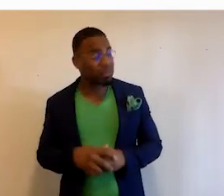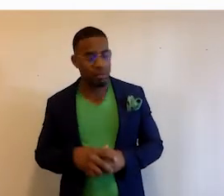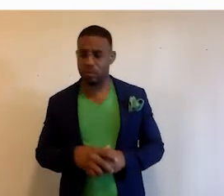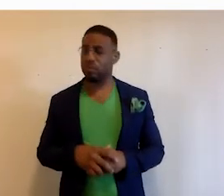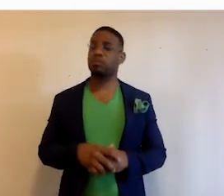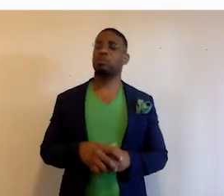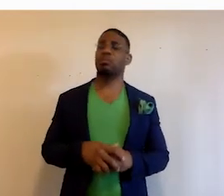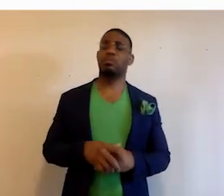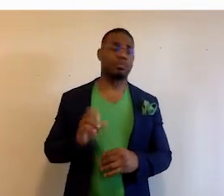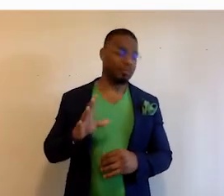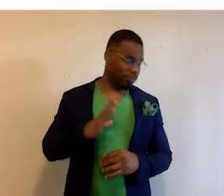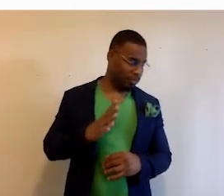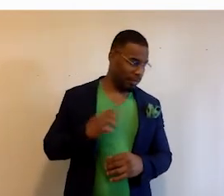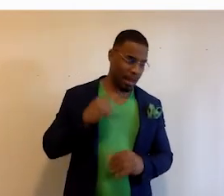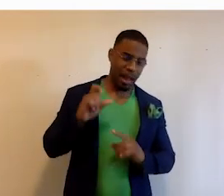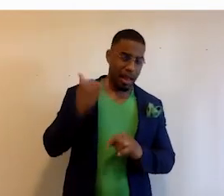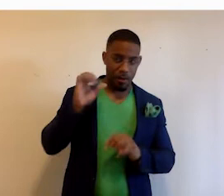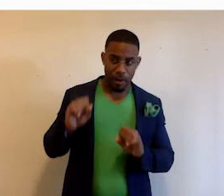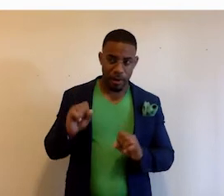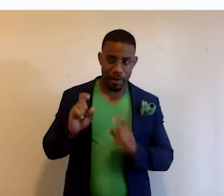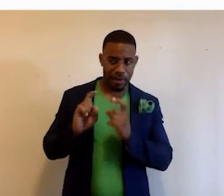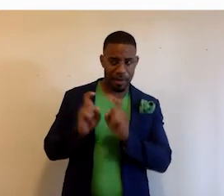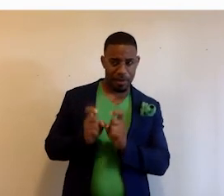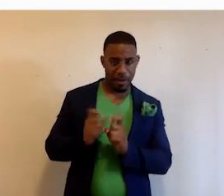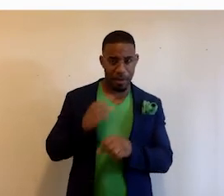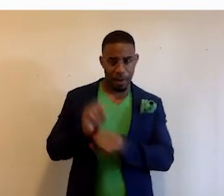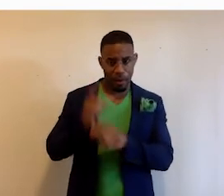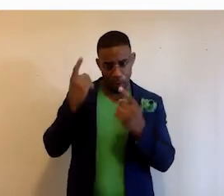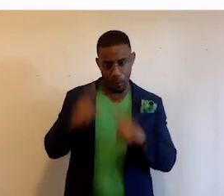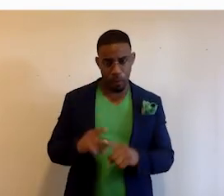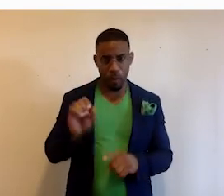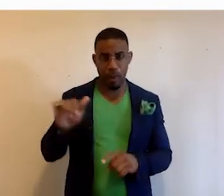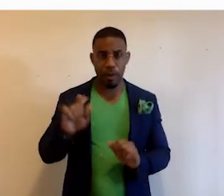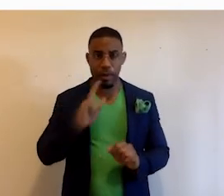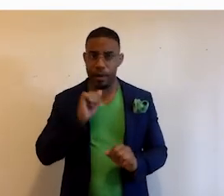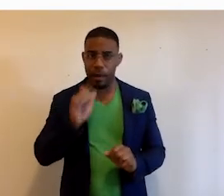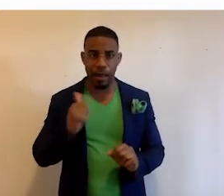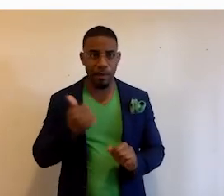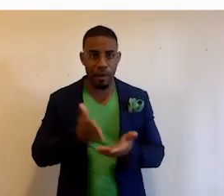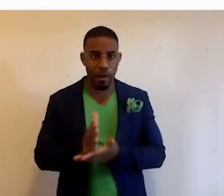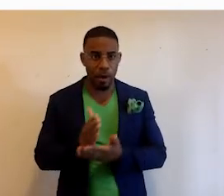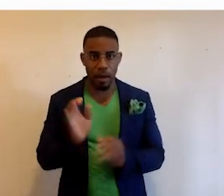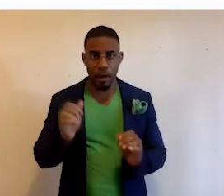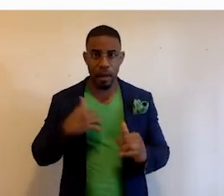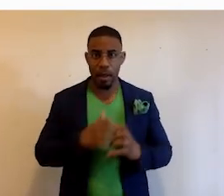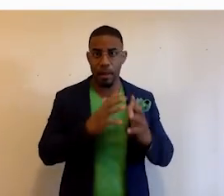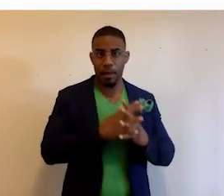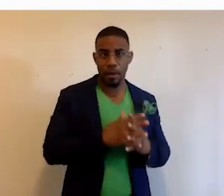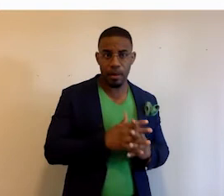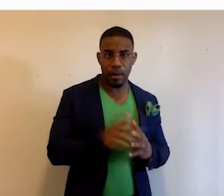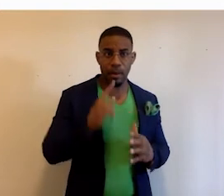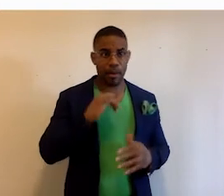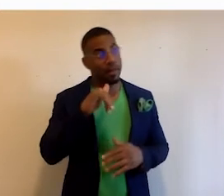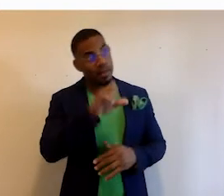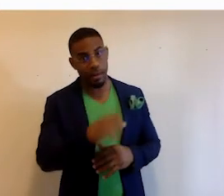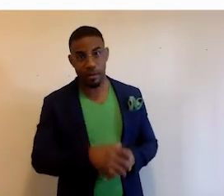Okay. So I asked them if we could amend my employment agreement so that they would not have any rights on anything I built. And they